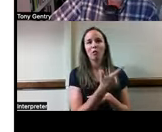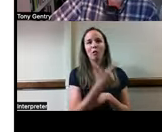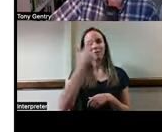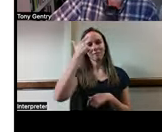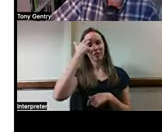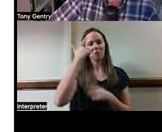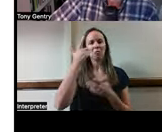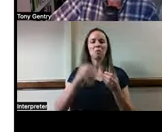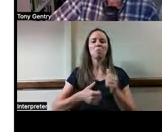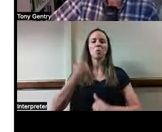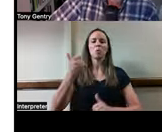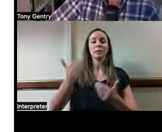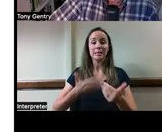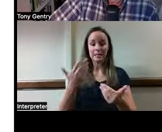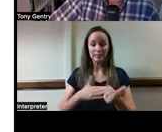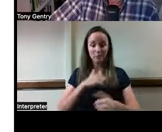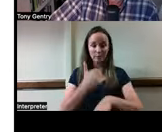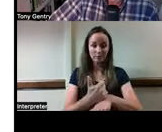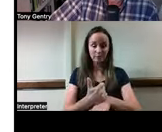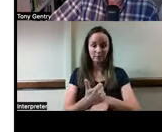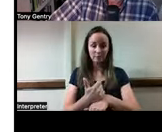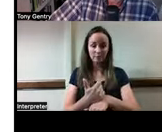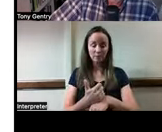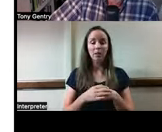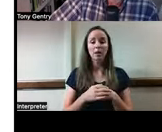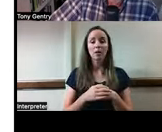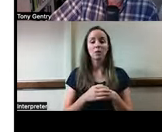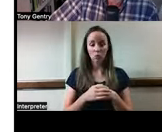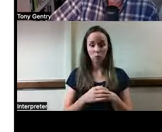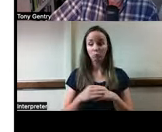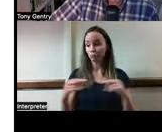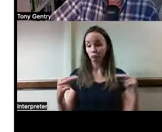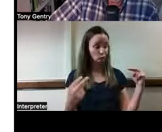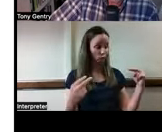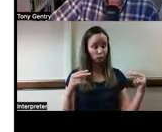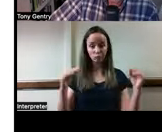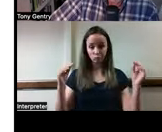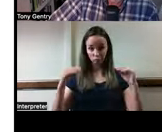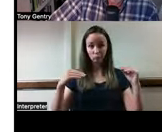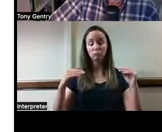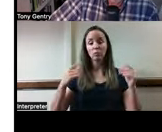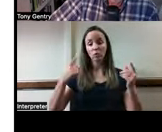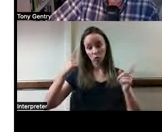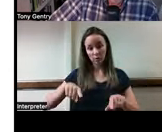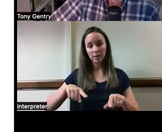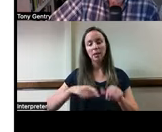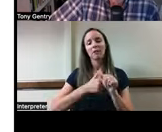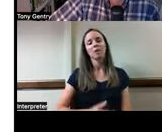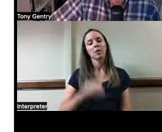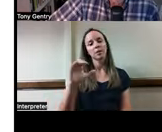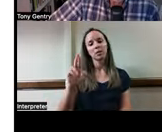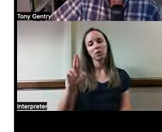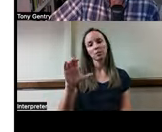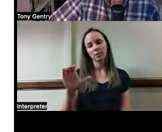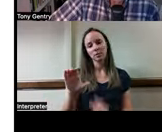easiest to make happen. You all come to an agreement on that. Then you're then following the CRC code of ethics